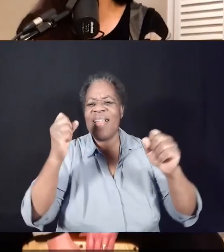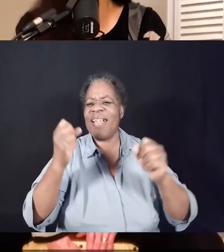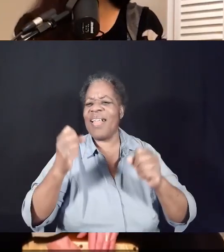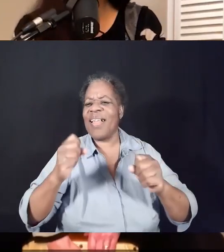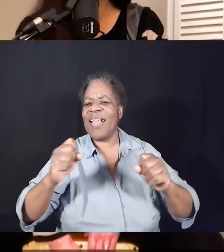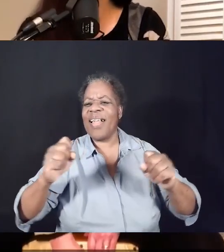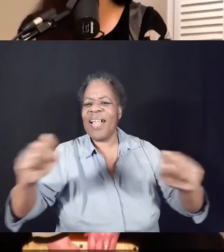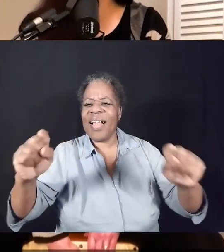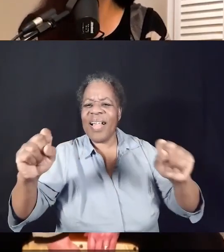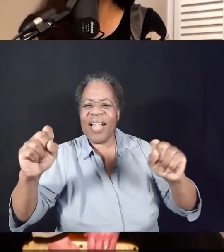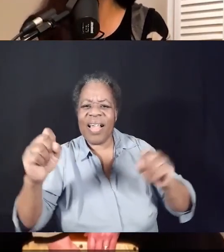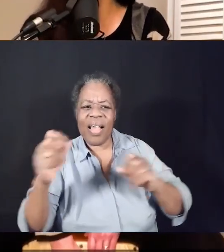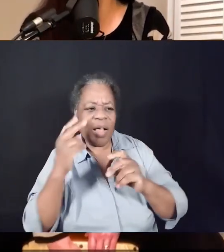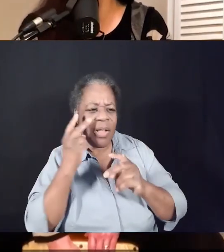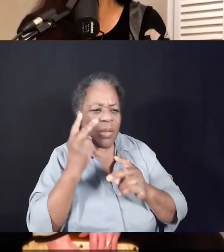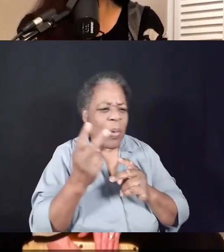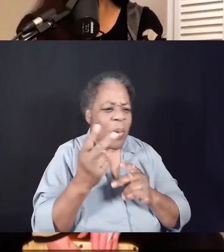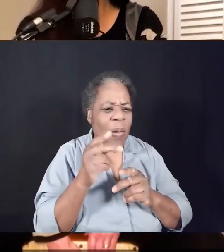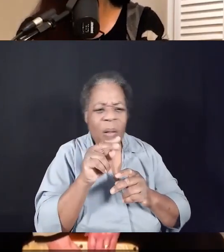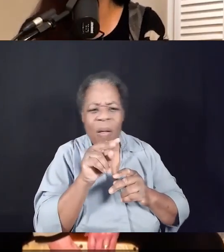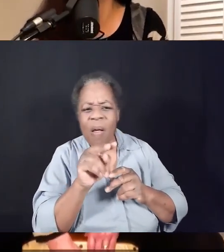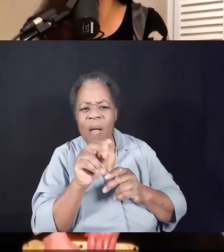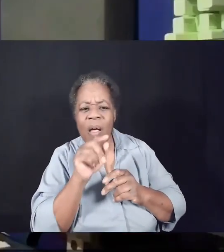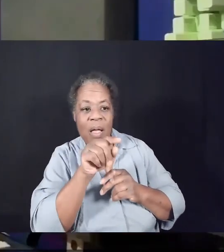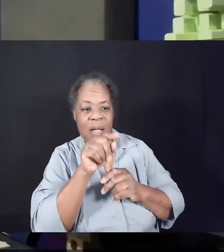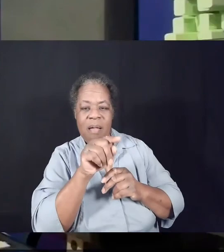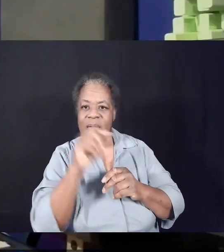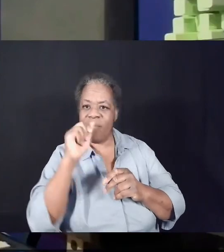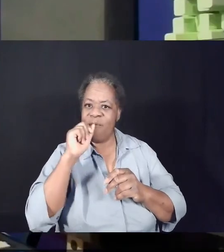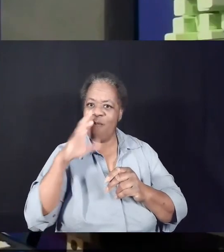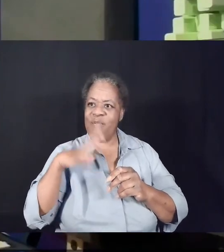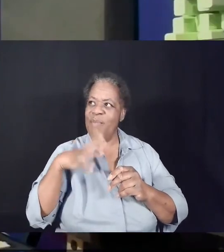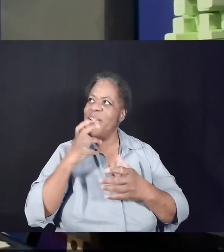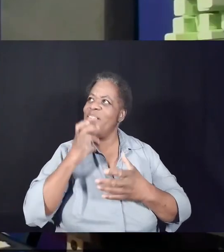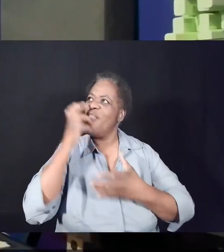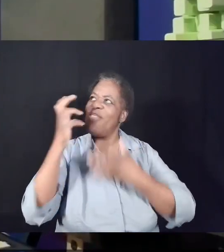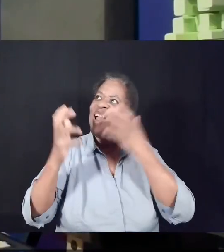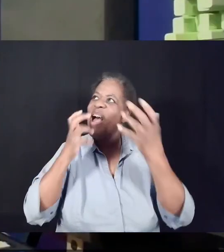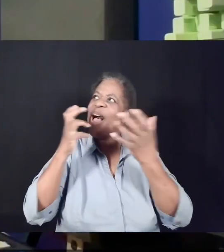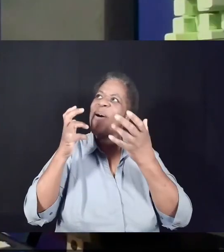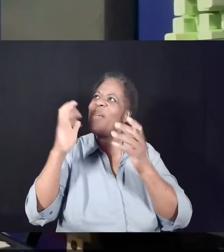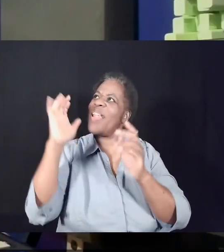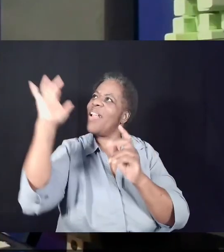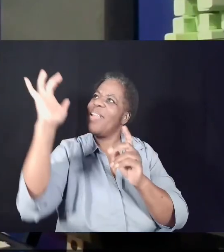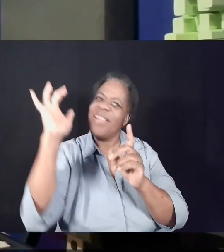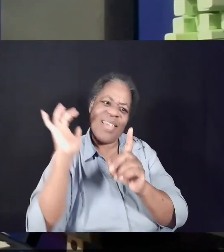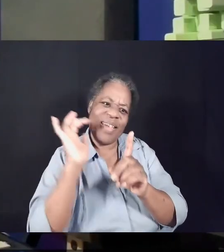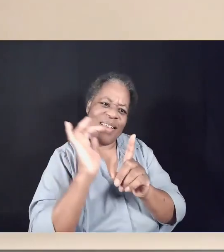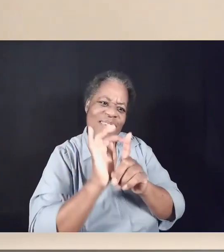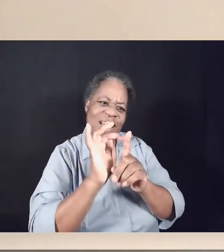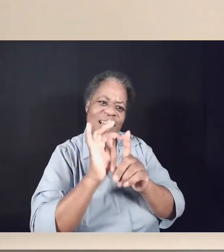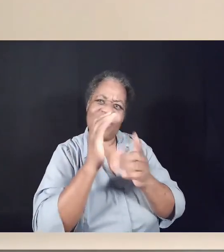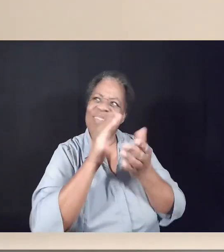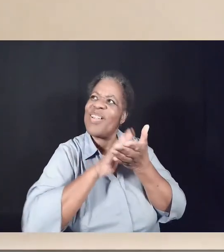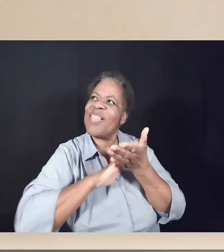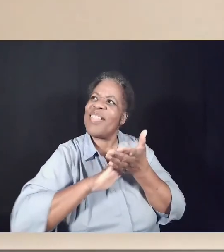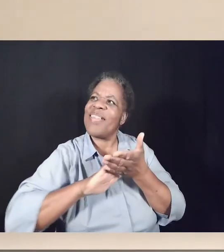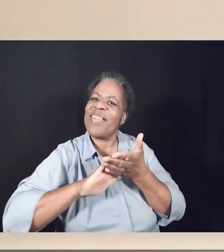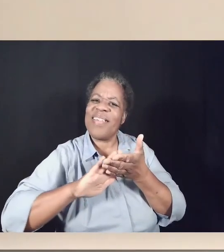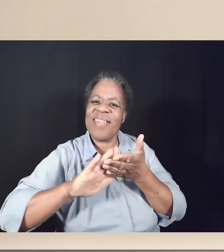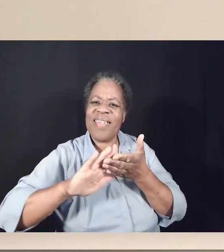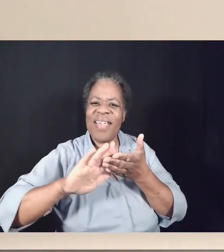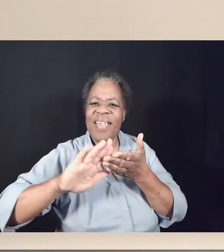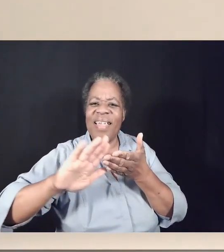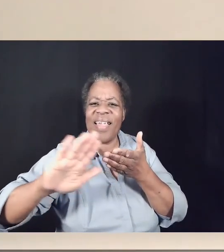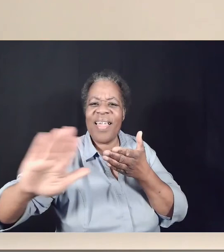Look out for the woman shouting, his garment made me clean. Listen